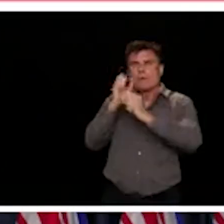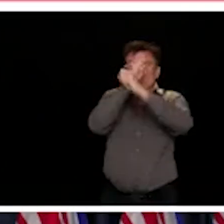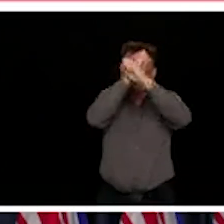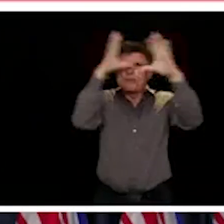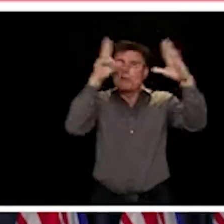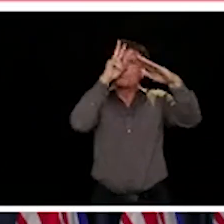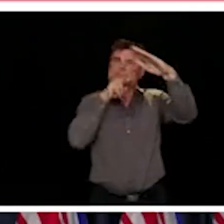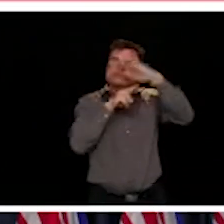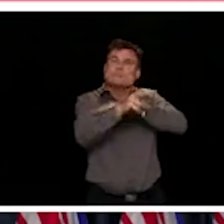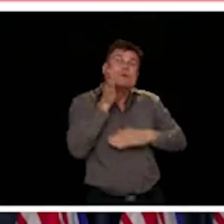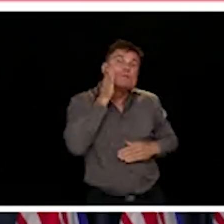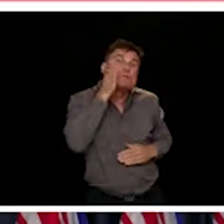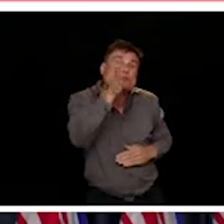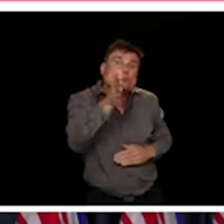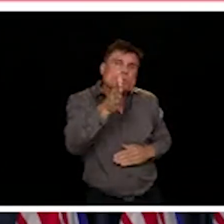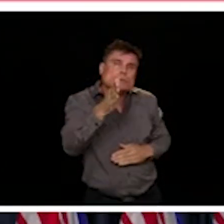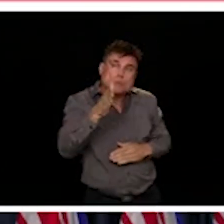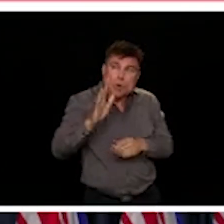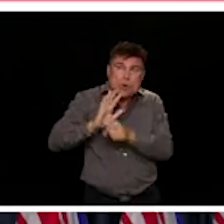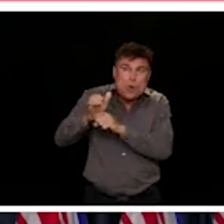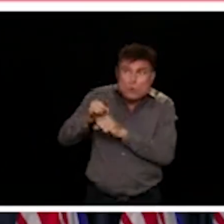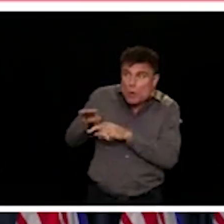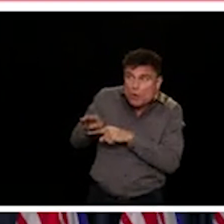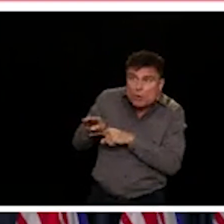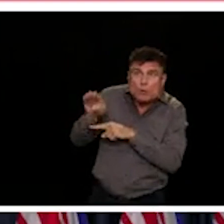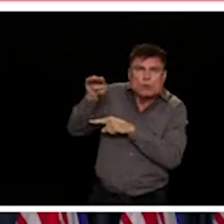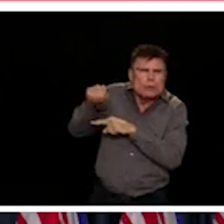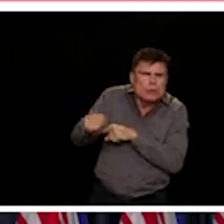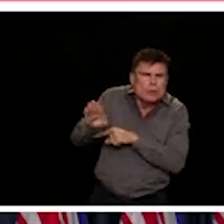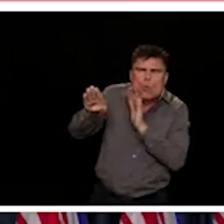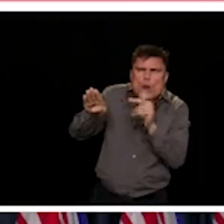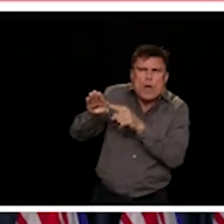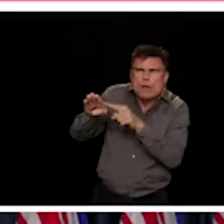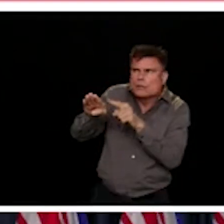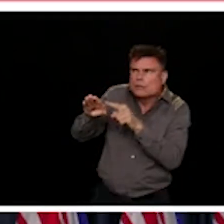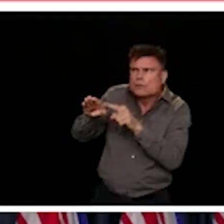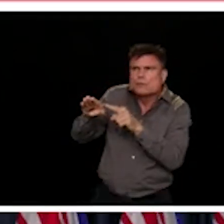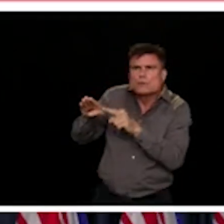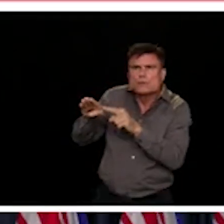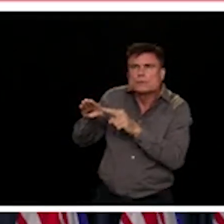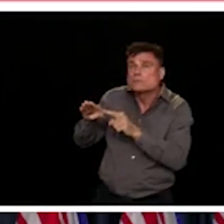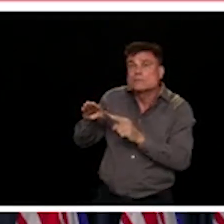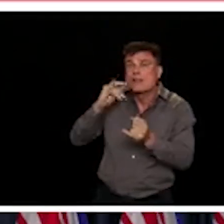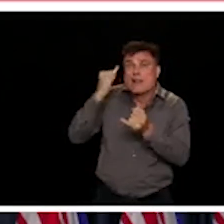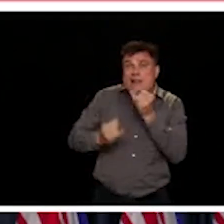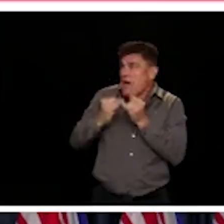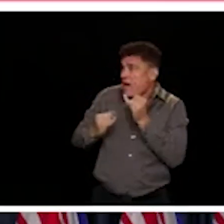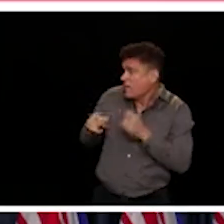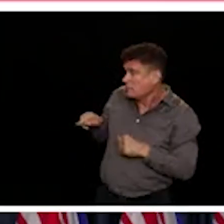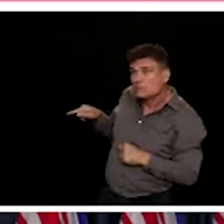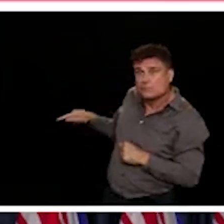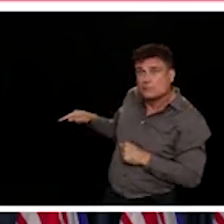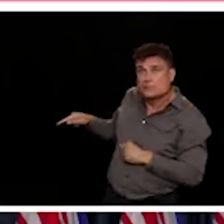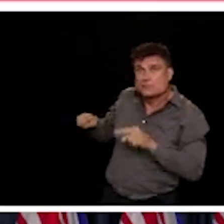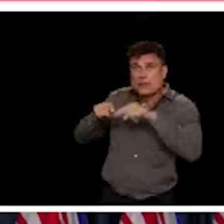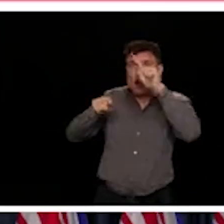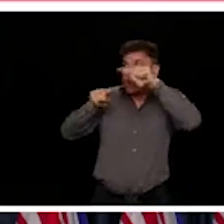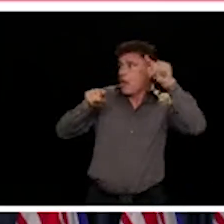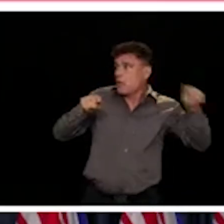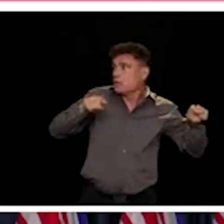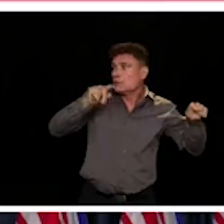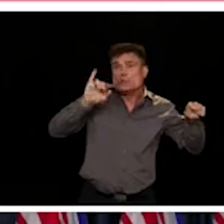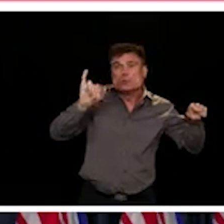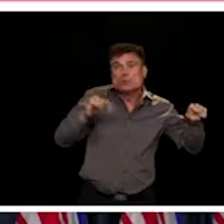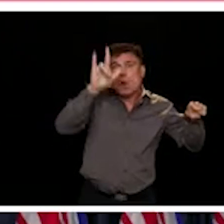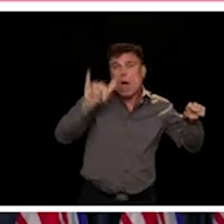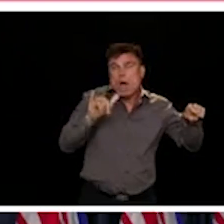along the trajectory that we are. So right now, the model suggests that we are had a slight increase